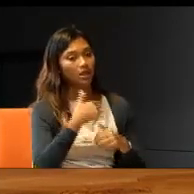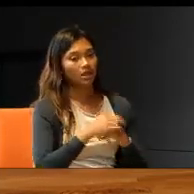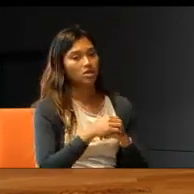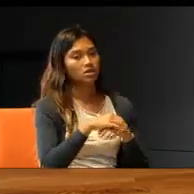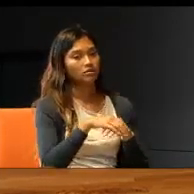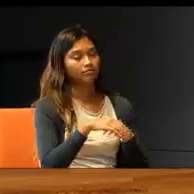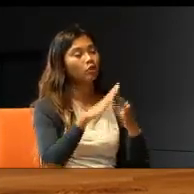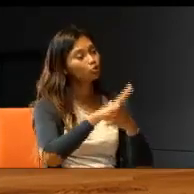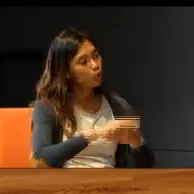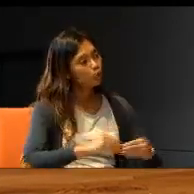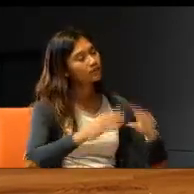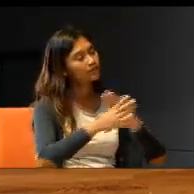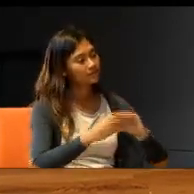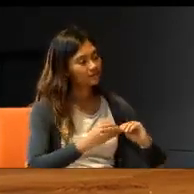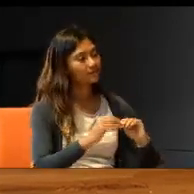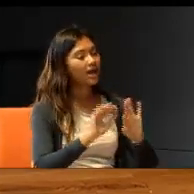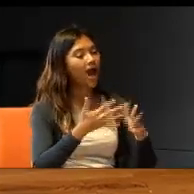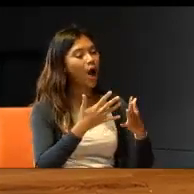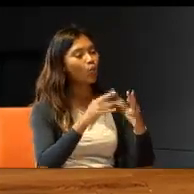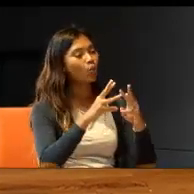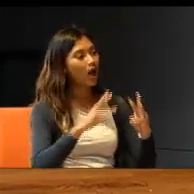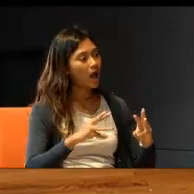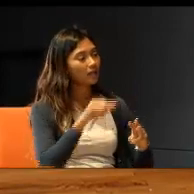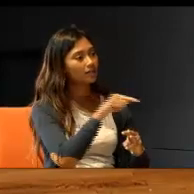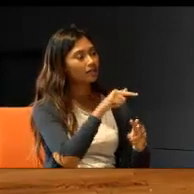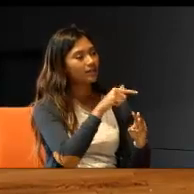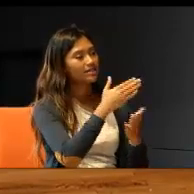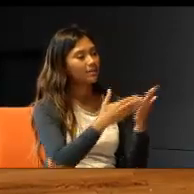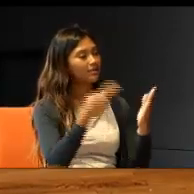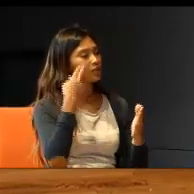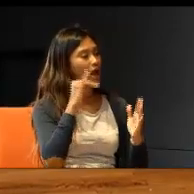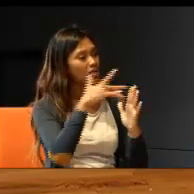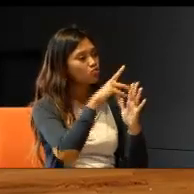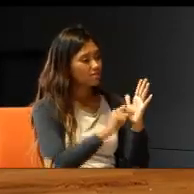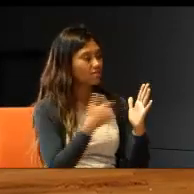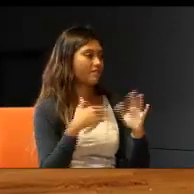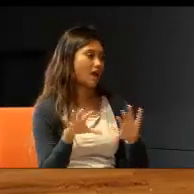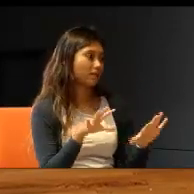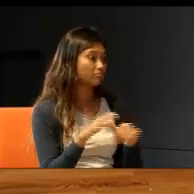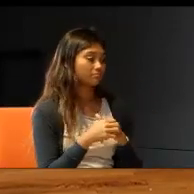stories, of how well, some of them, have done, in life. In fact,